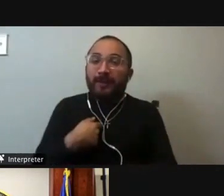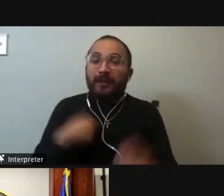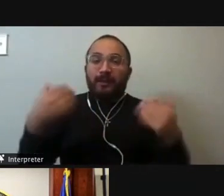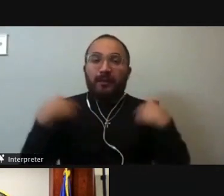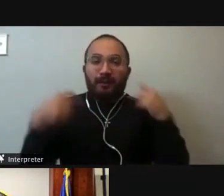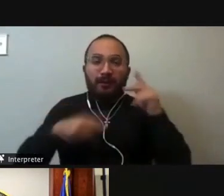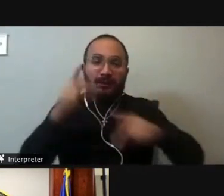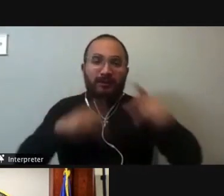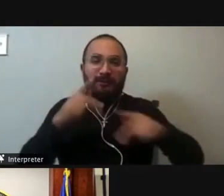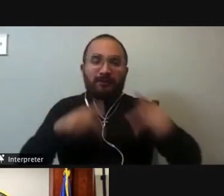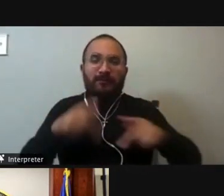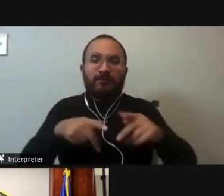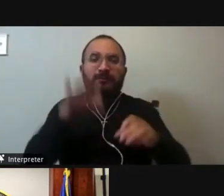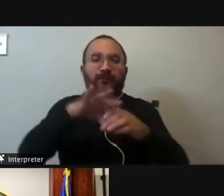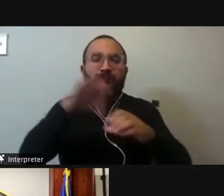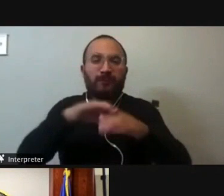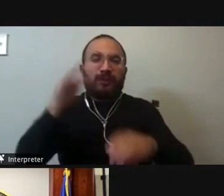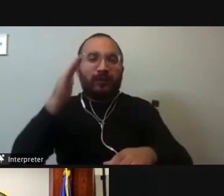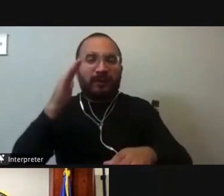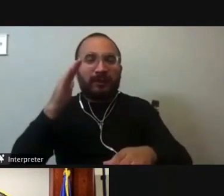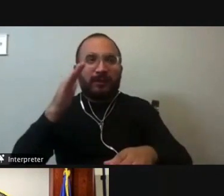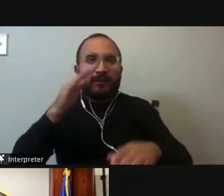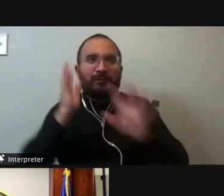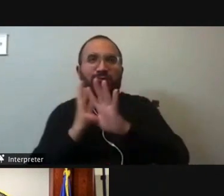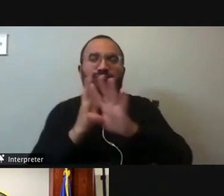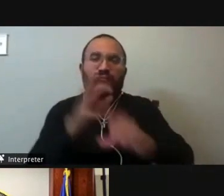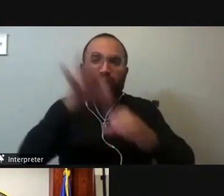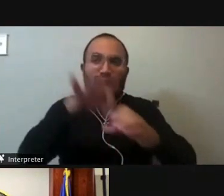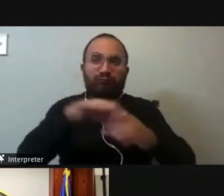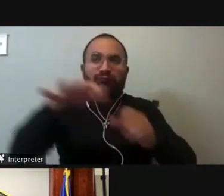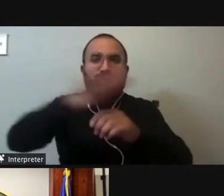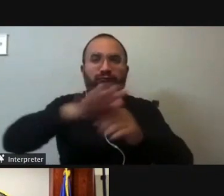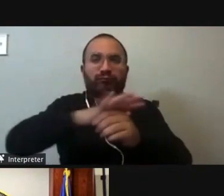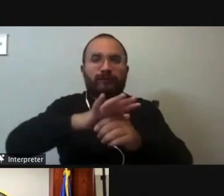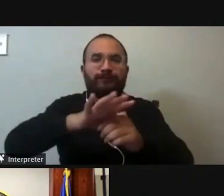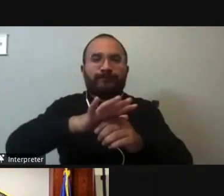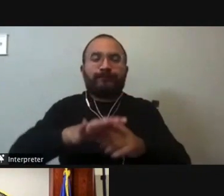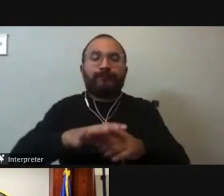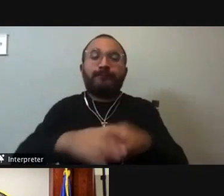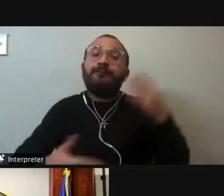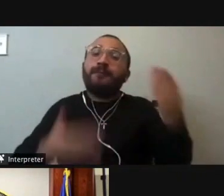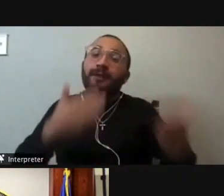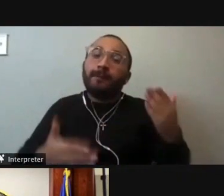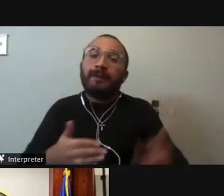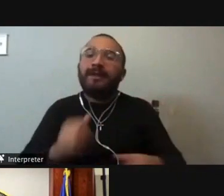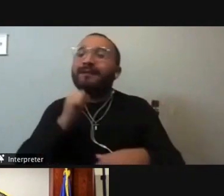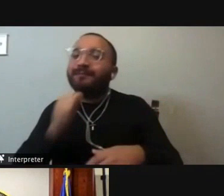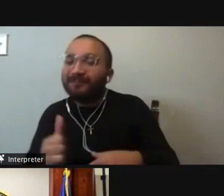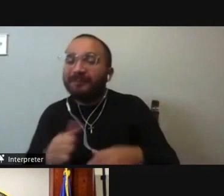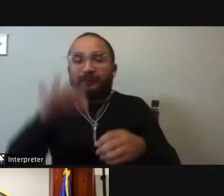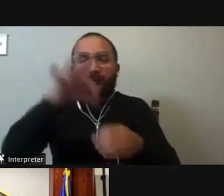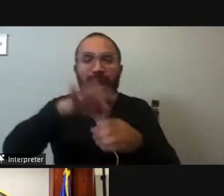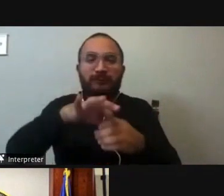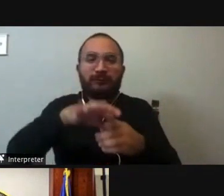people are voting. They're going to vote. They're showing up this time and they may not show up. Sure. They may not show up at the same rate as every other